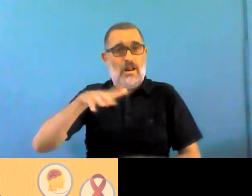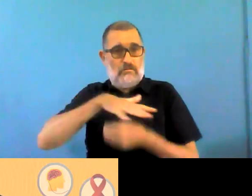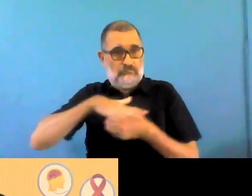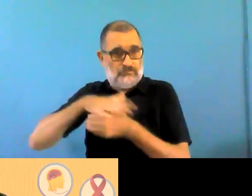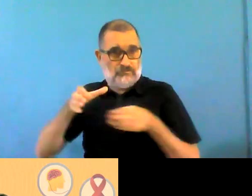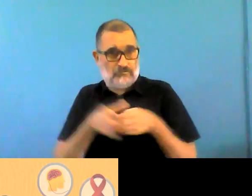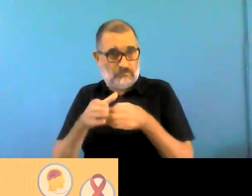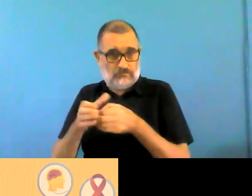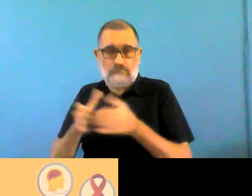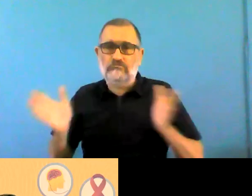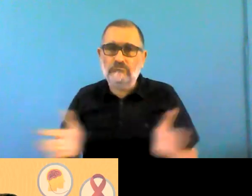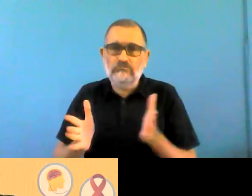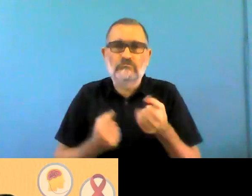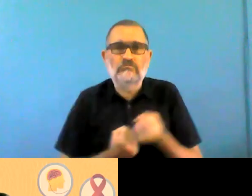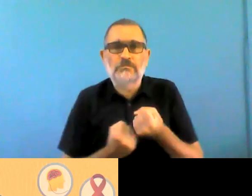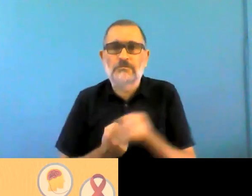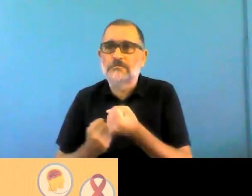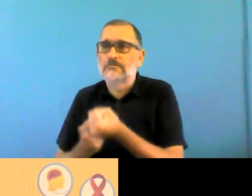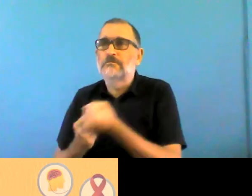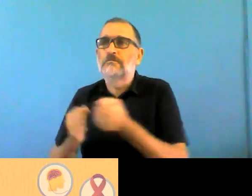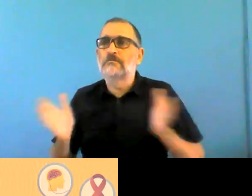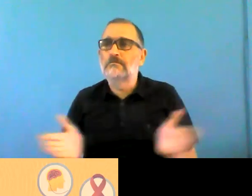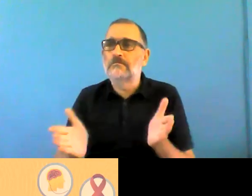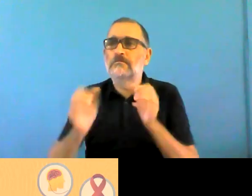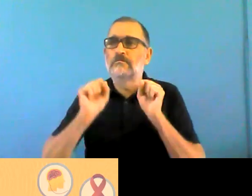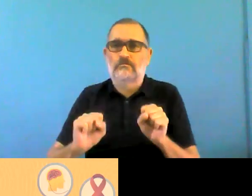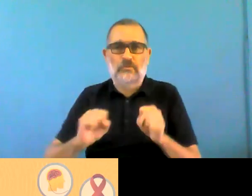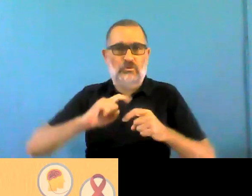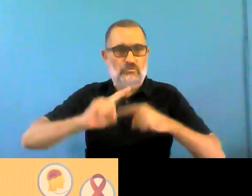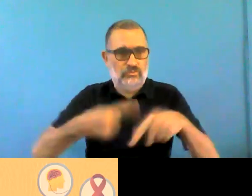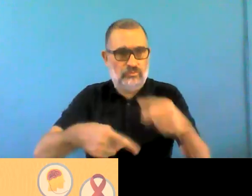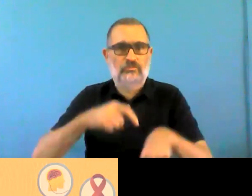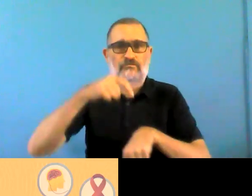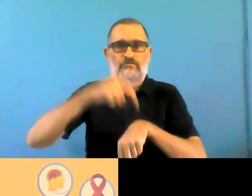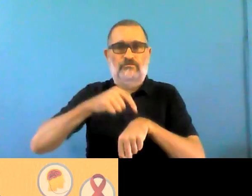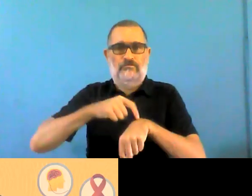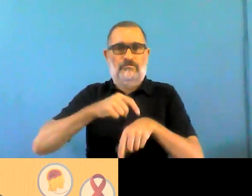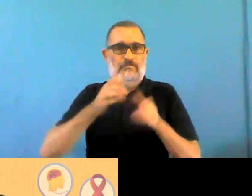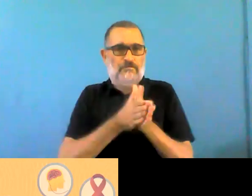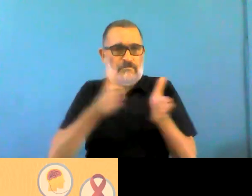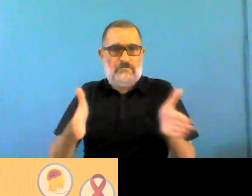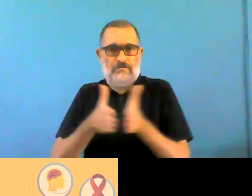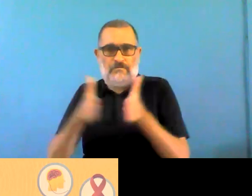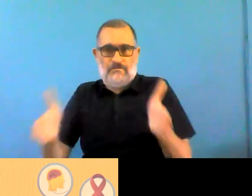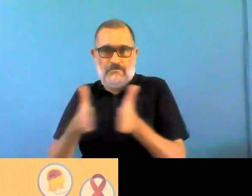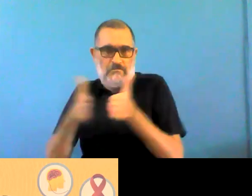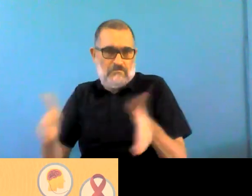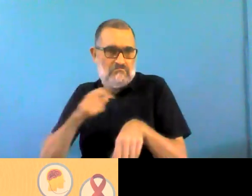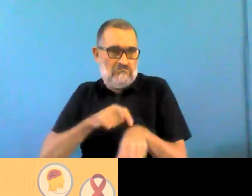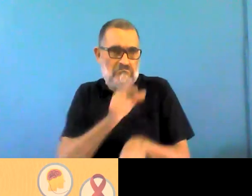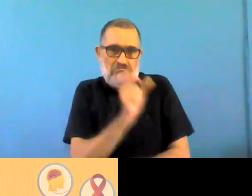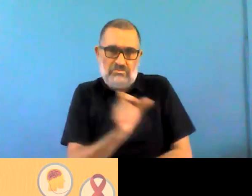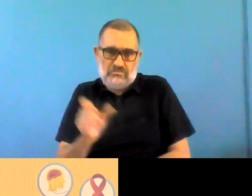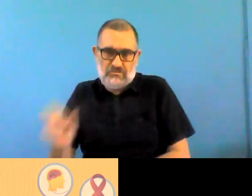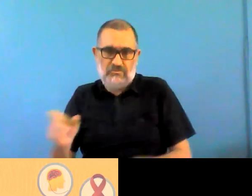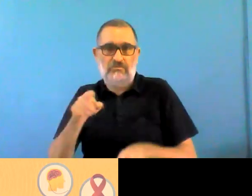around mental health and sharing messages that could be useful and reaching out to many and things like that. But